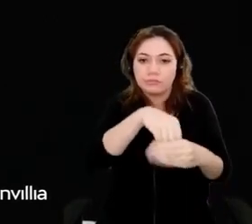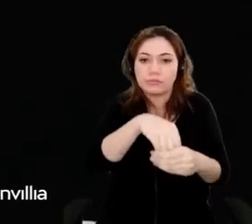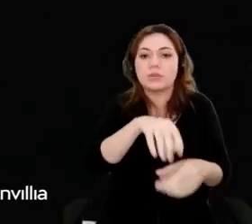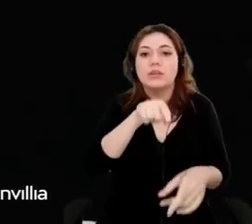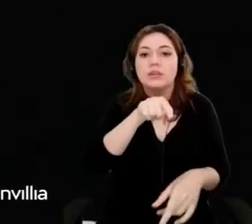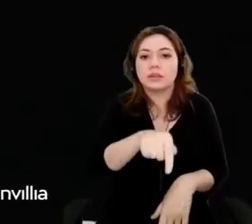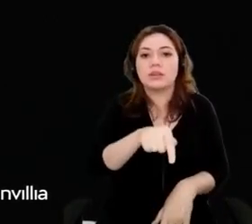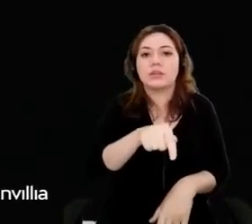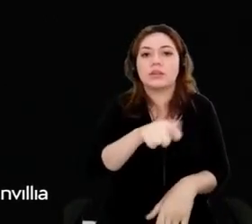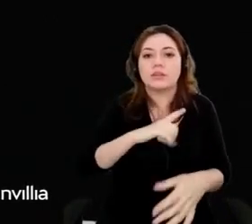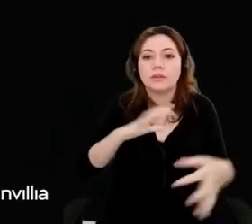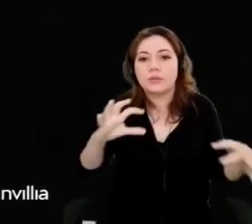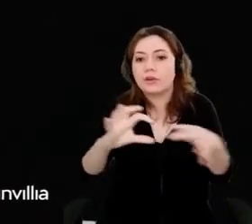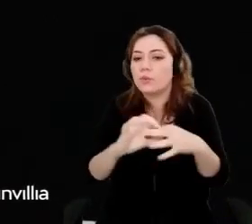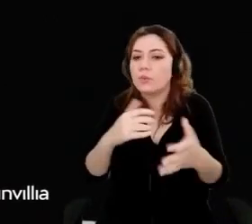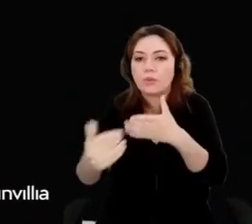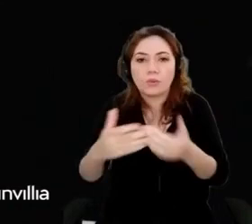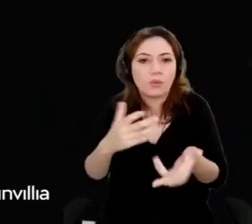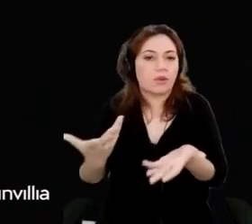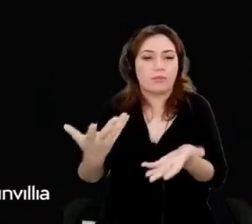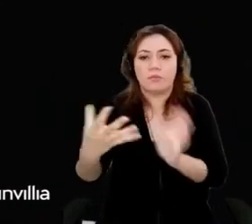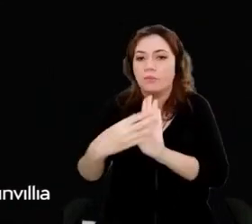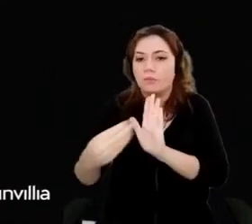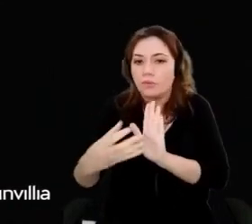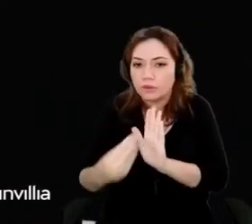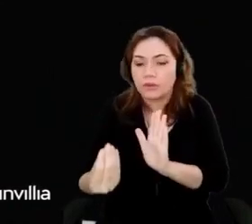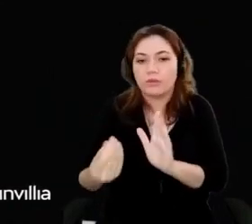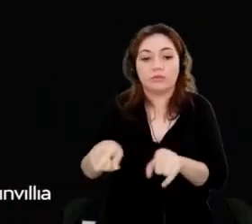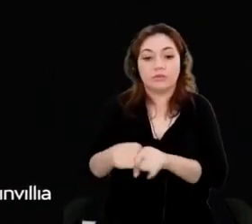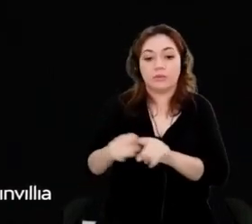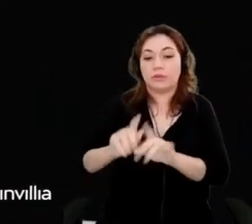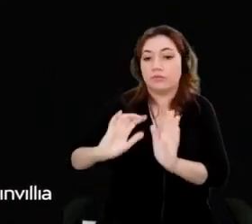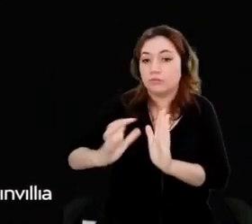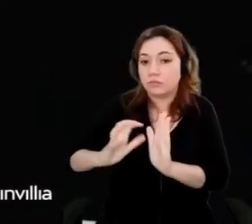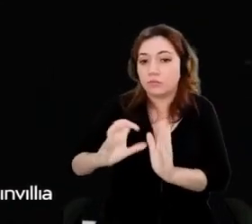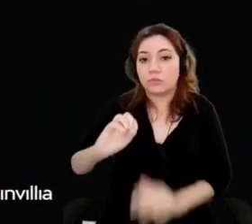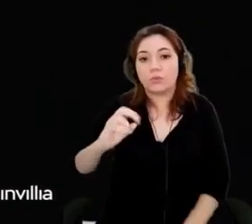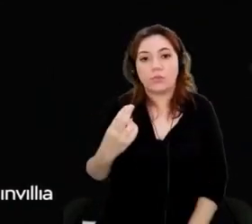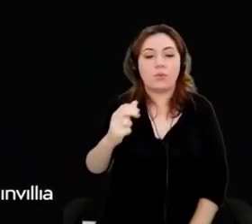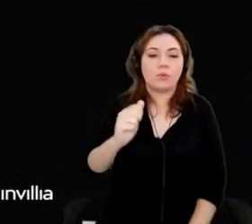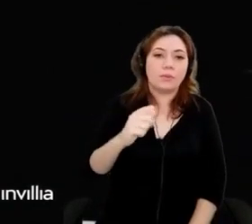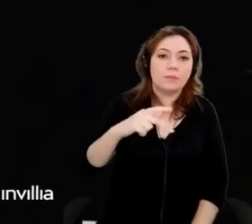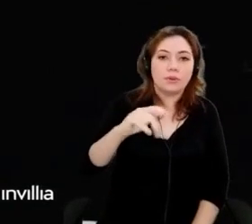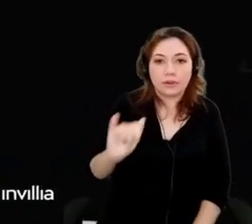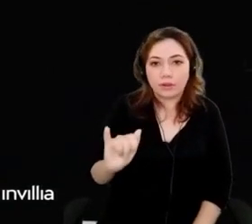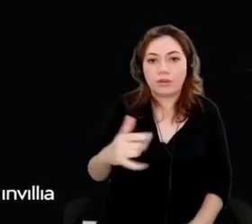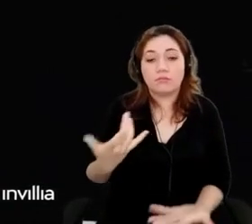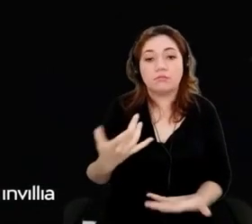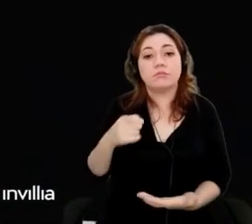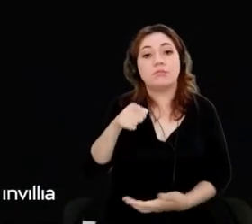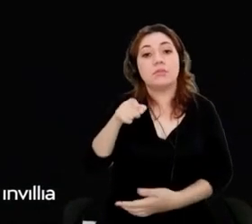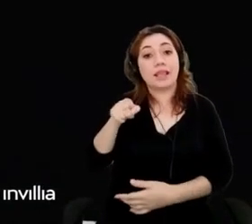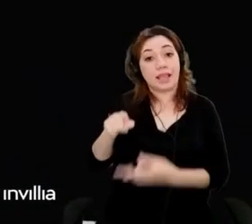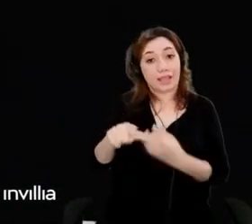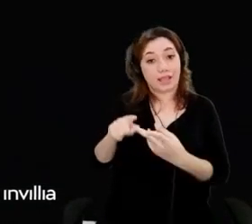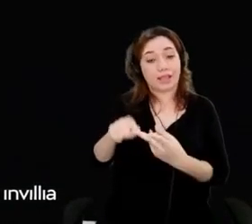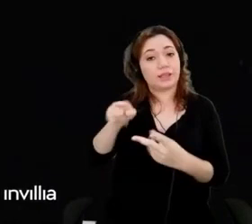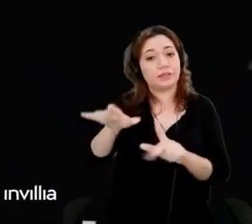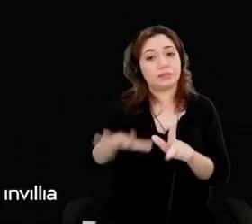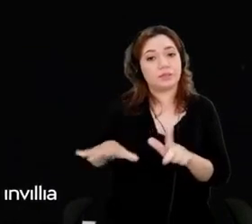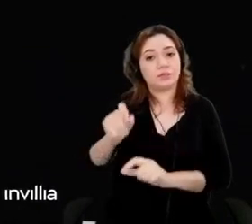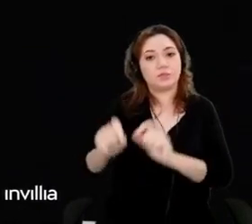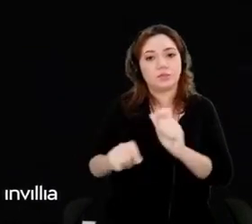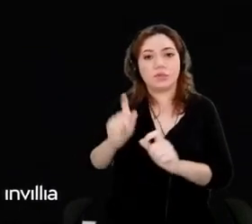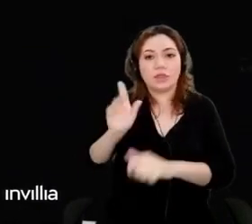source, tool, or API. SmithOS helps you create multi-agent systems,